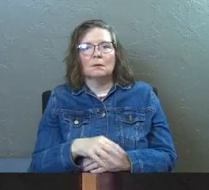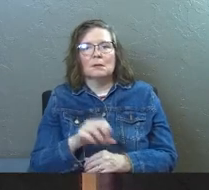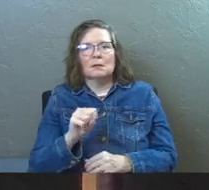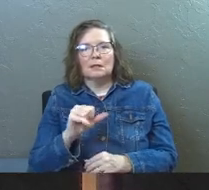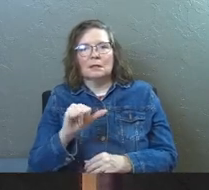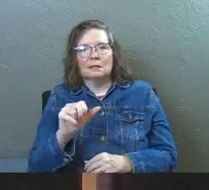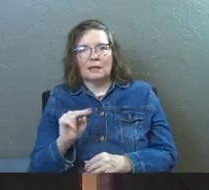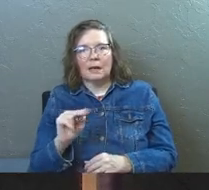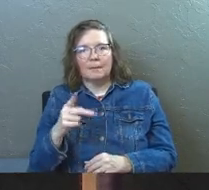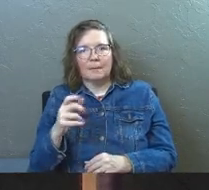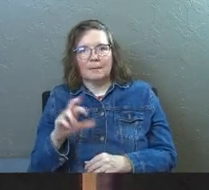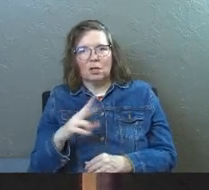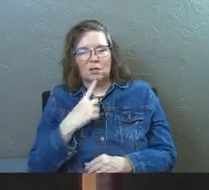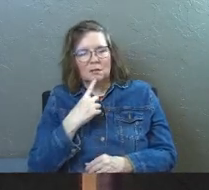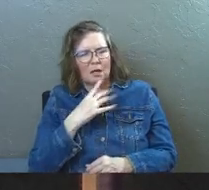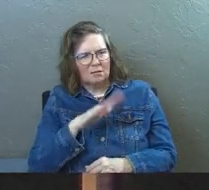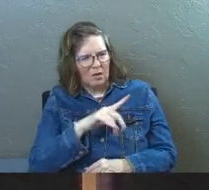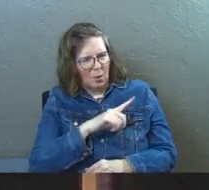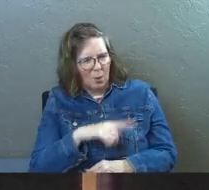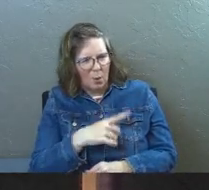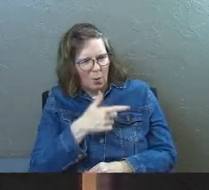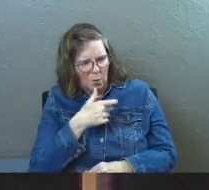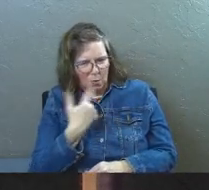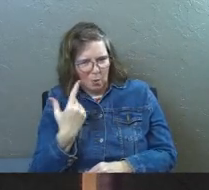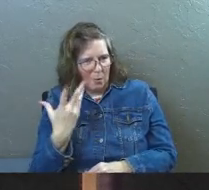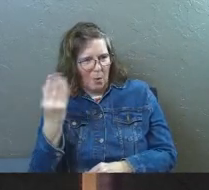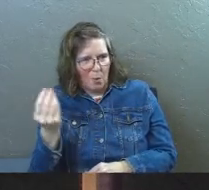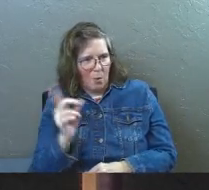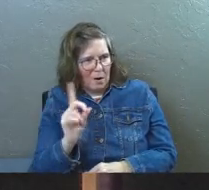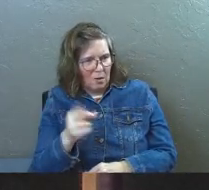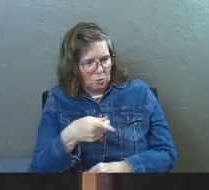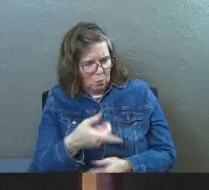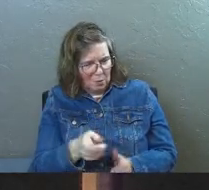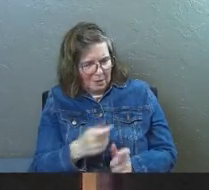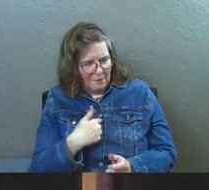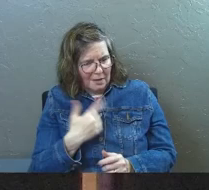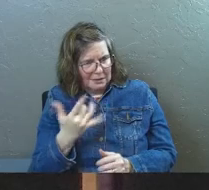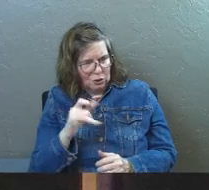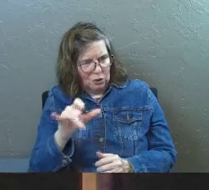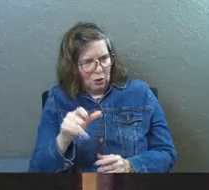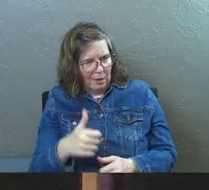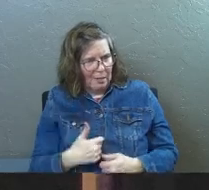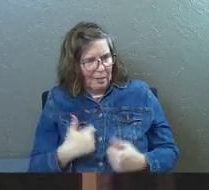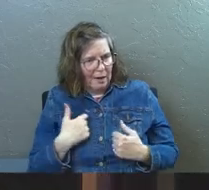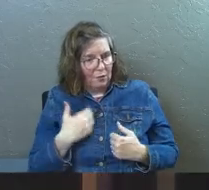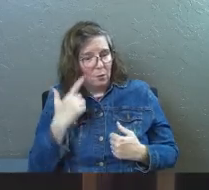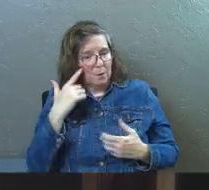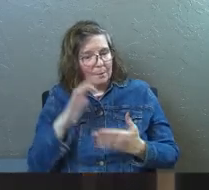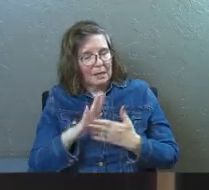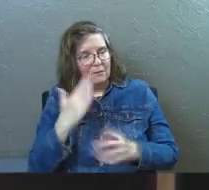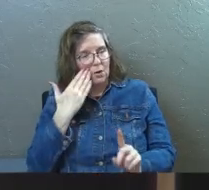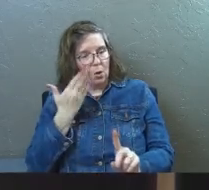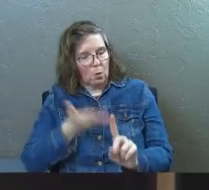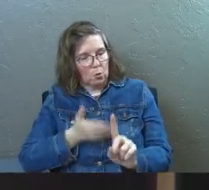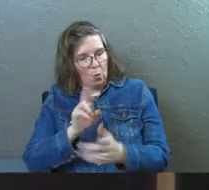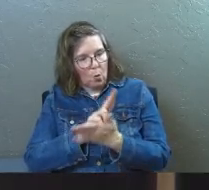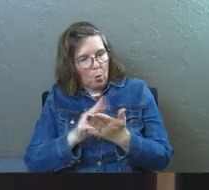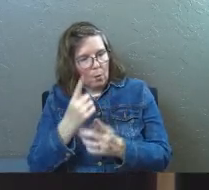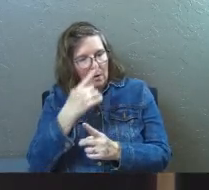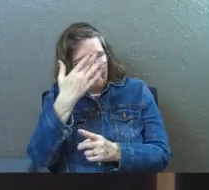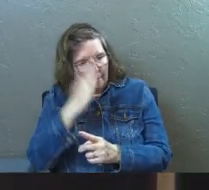Lord, to whom should we go? You have the words that give eternal life. We believe and know that you are a holy one of God.